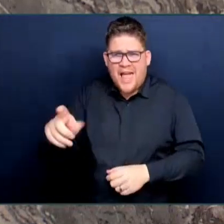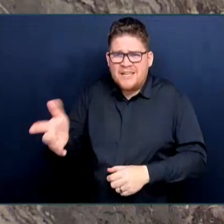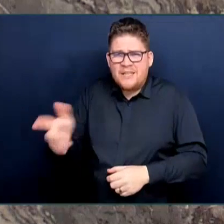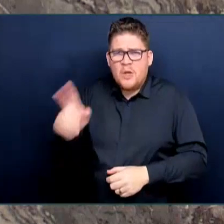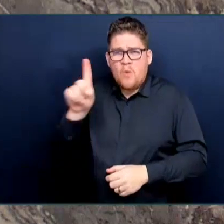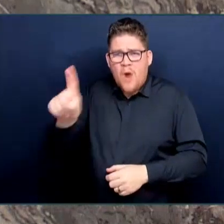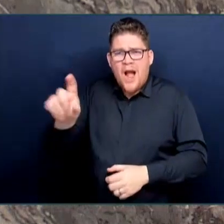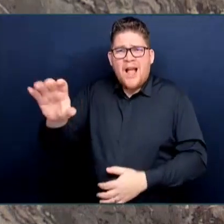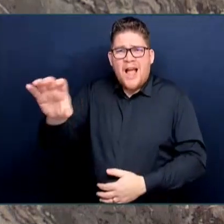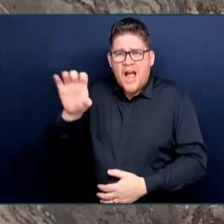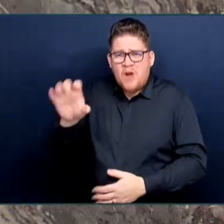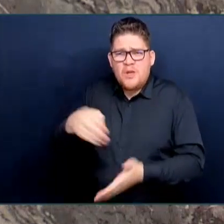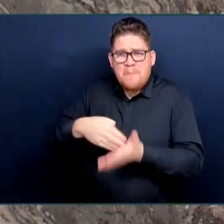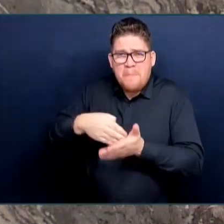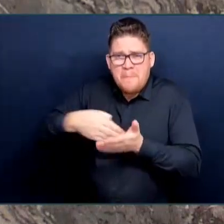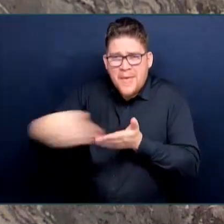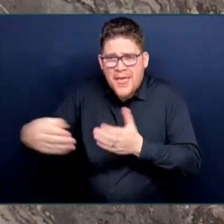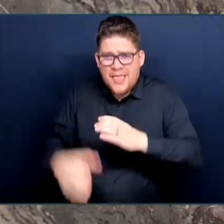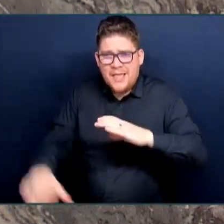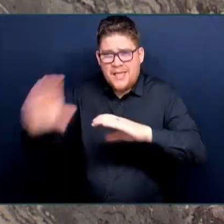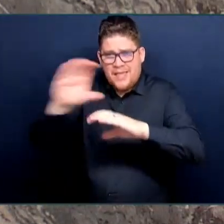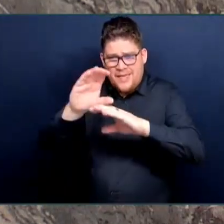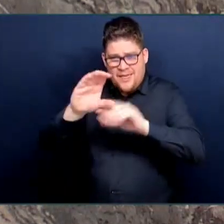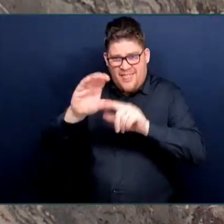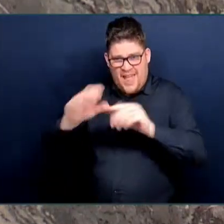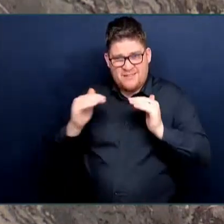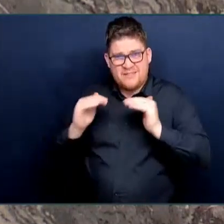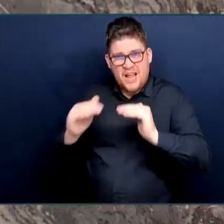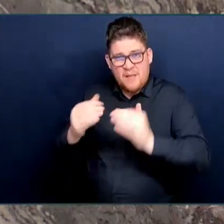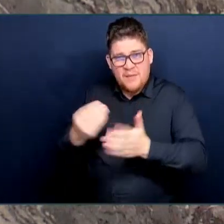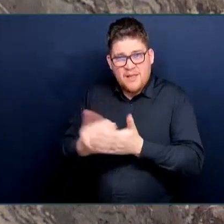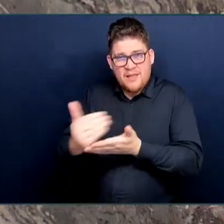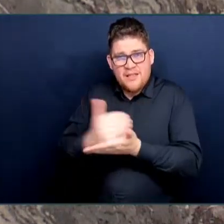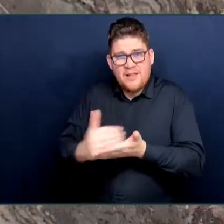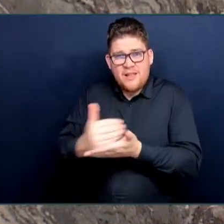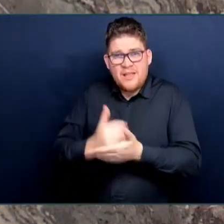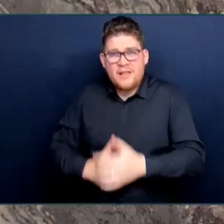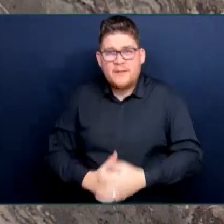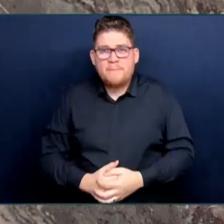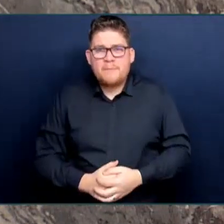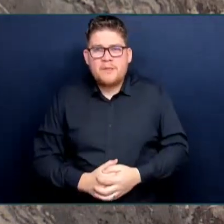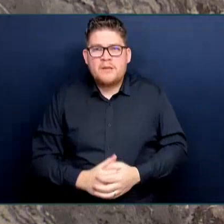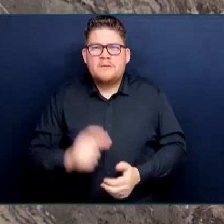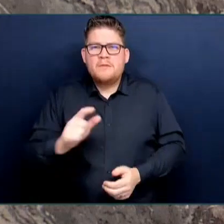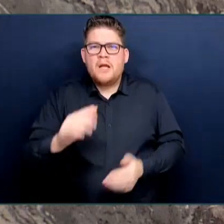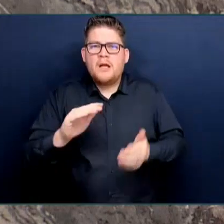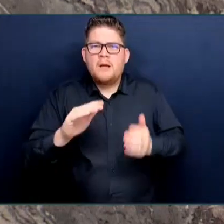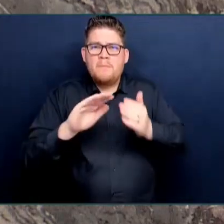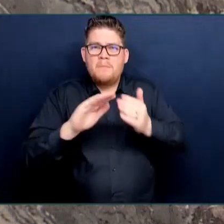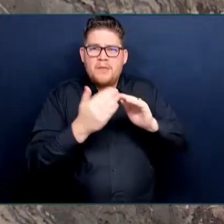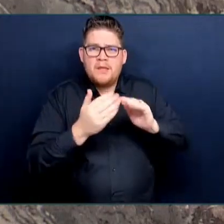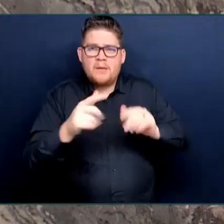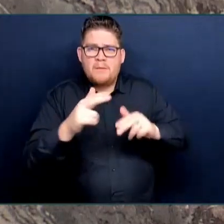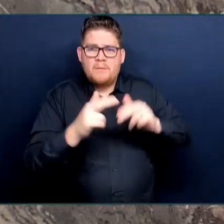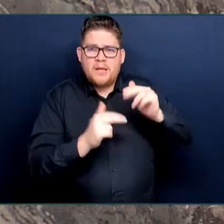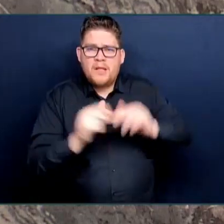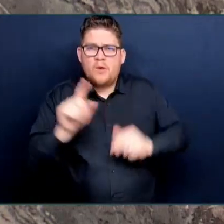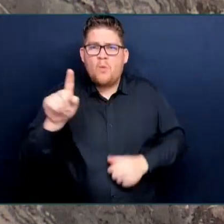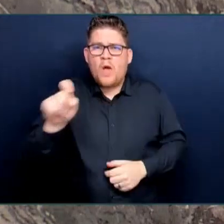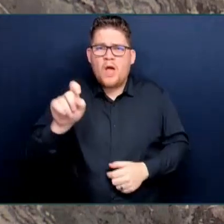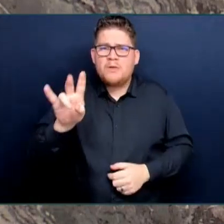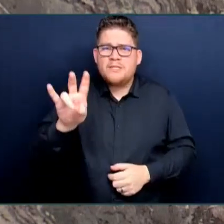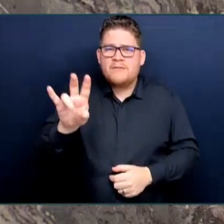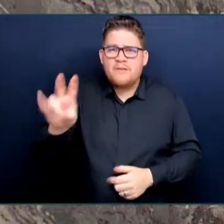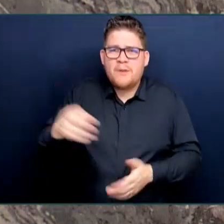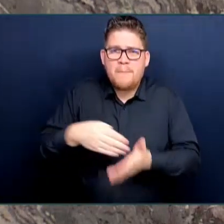was supposed to cost $177 million, and it was supposed to be completed by next year, 2024. But, as I